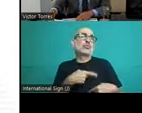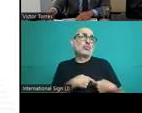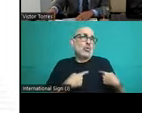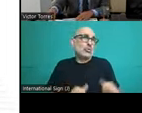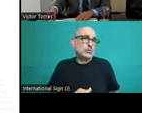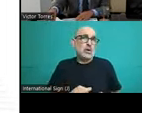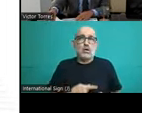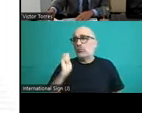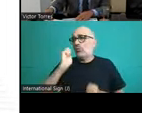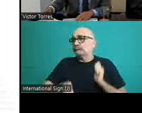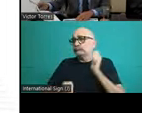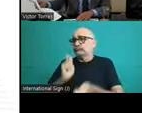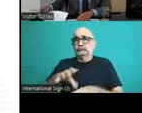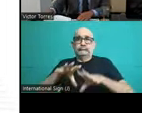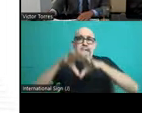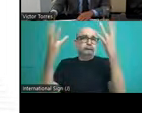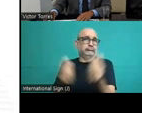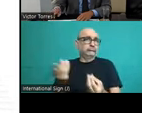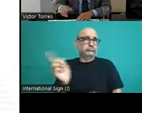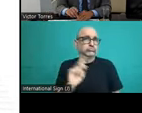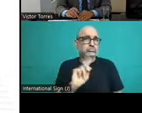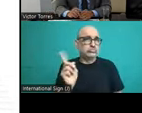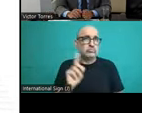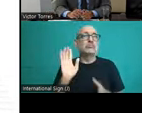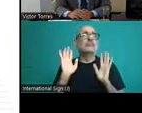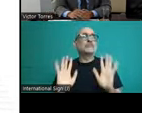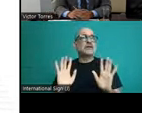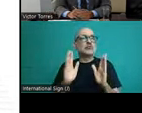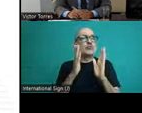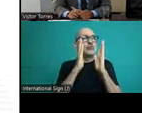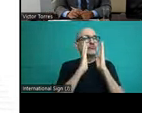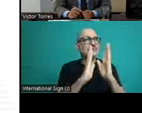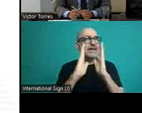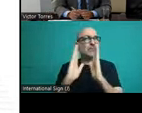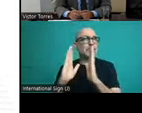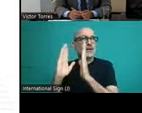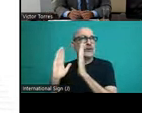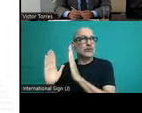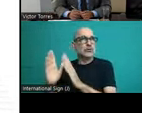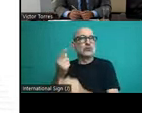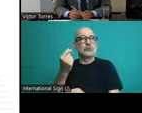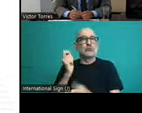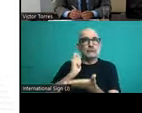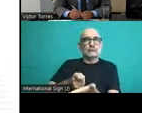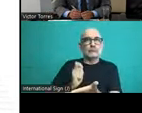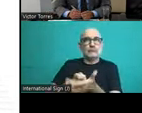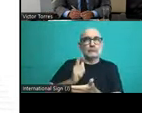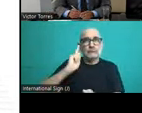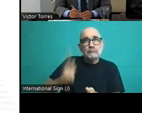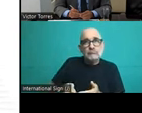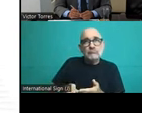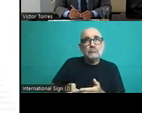terms of mandatory insurance, but there are some issues where